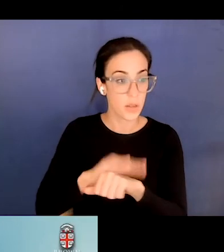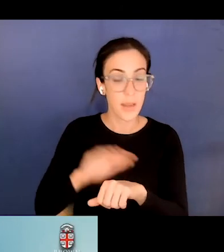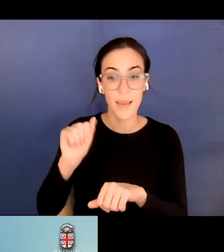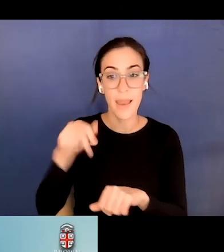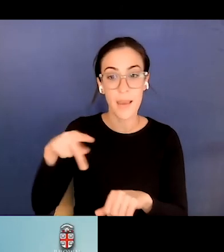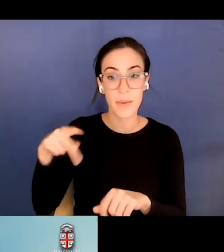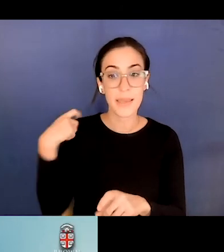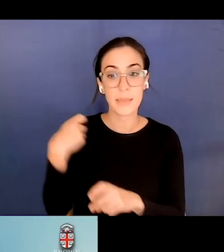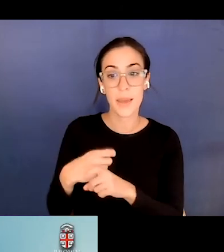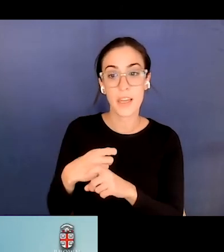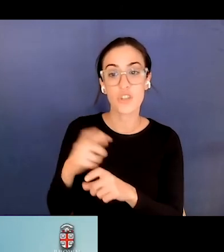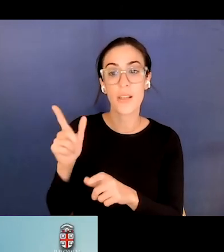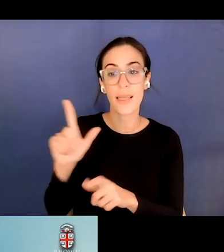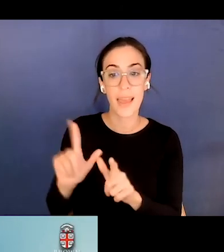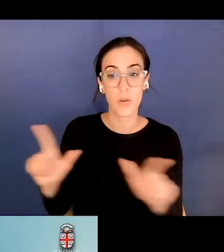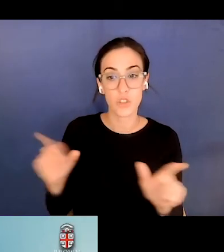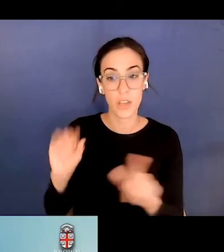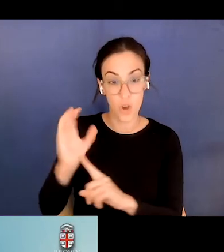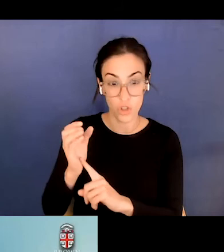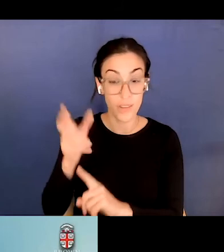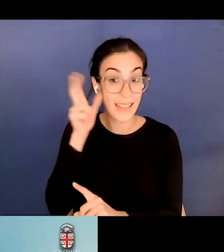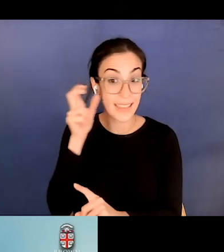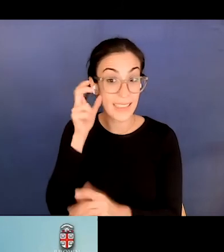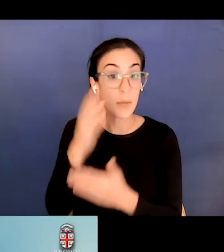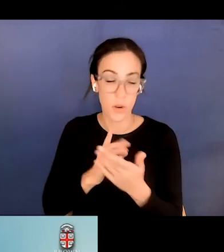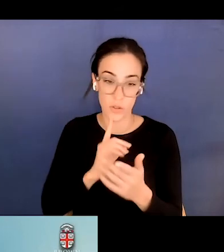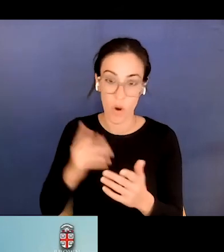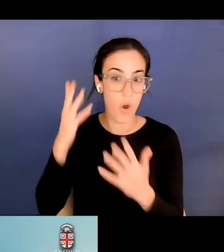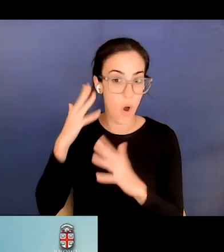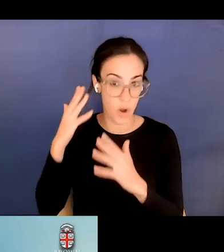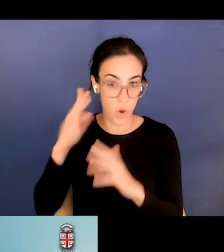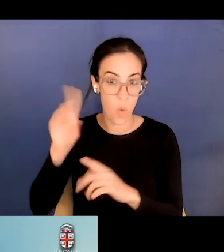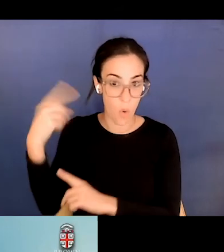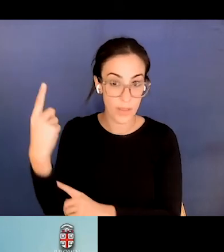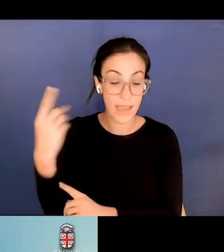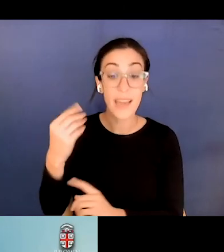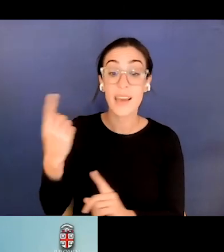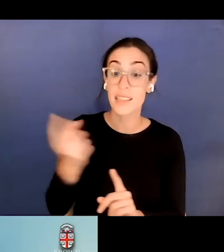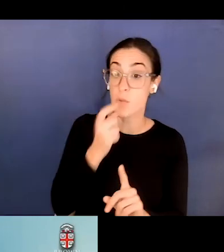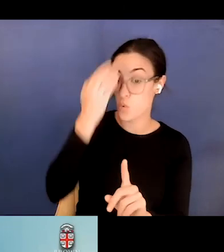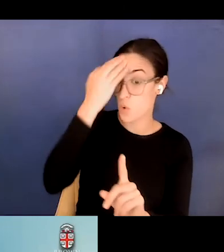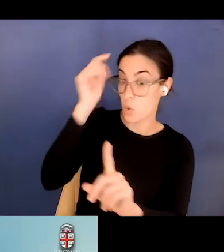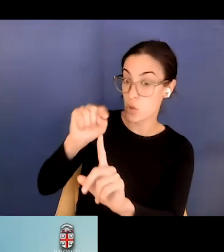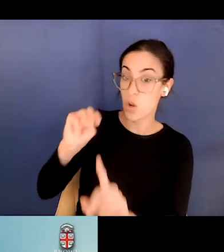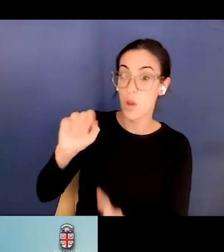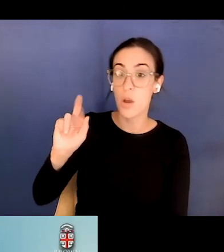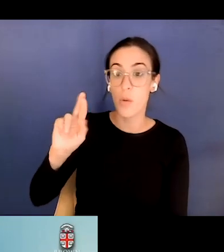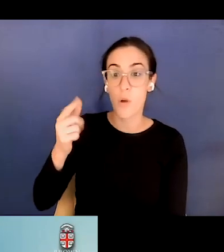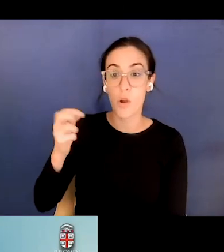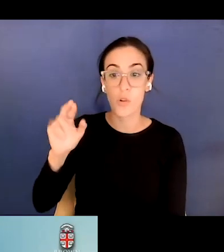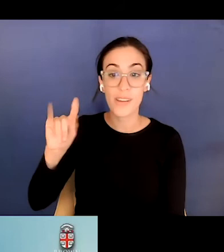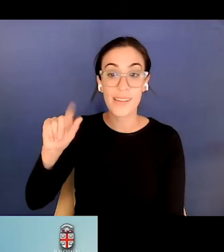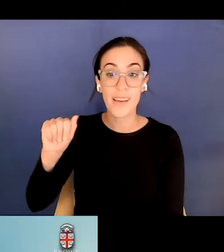culture for many years. The listening parts are audio only. And, um, someone who knows her, Margarita mentions that there is an